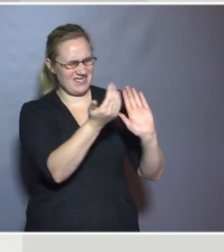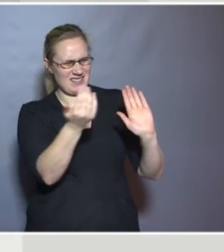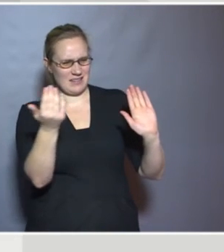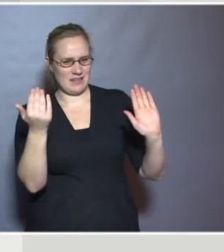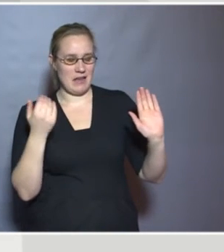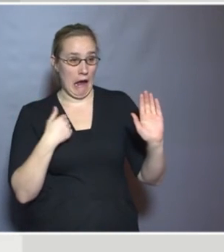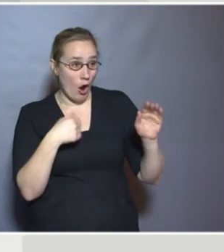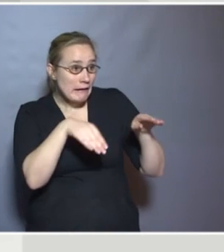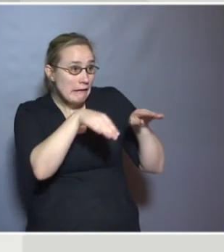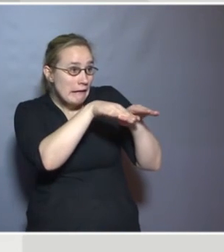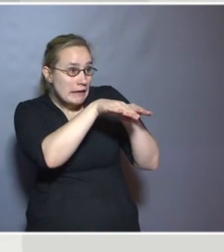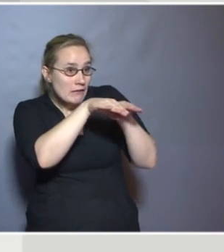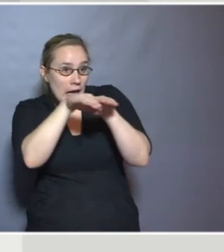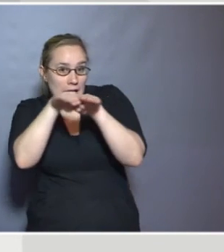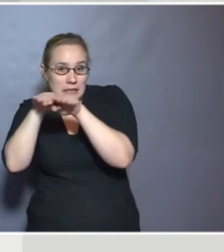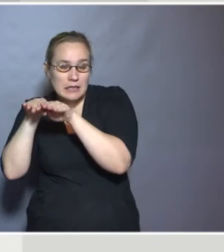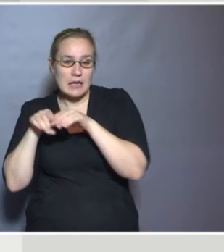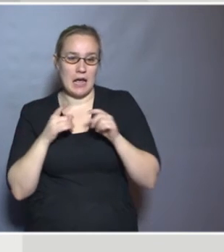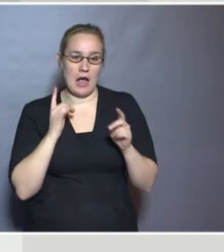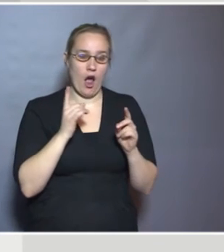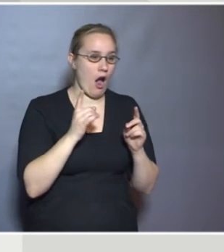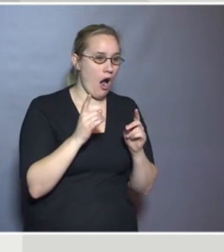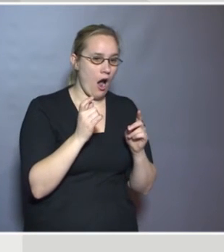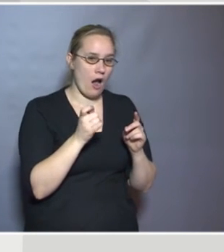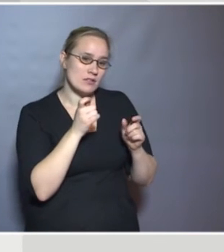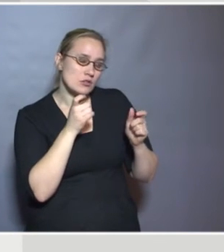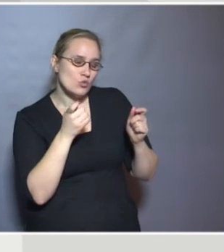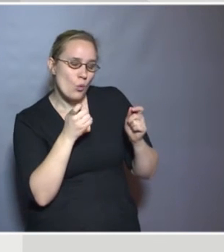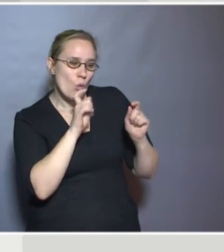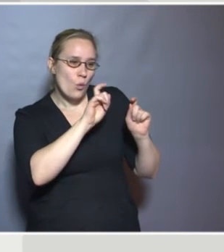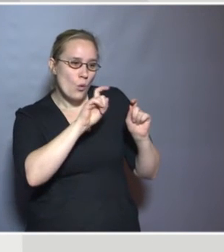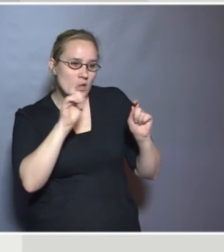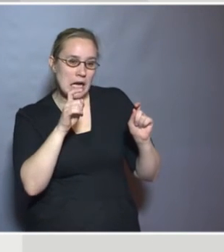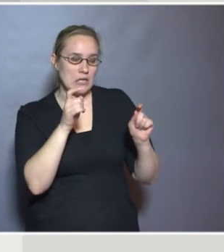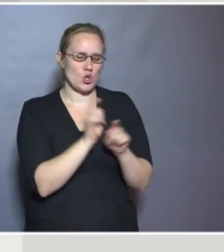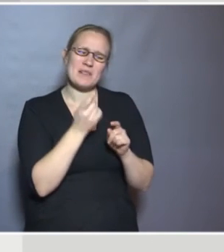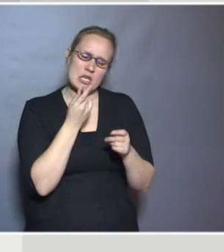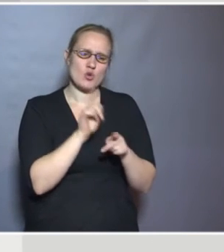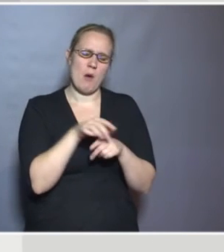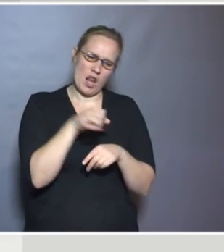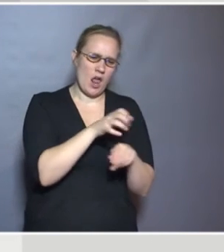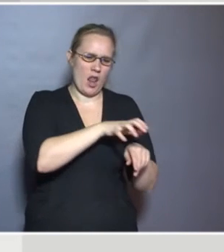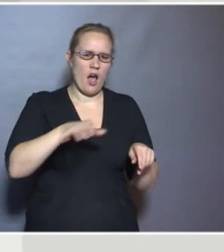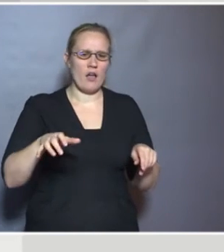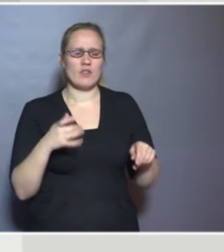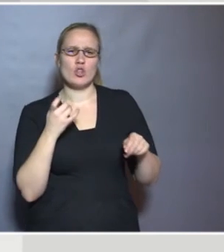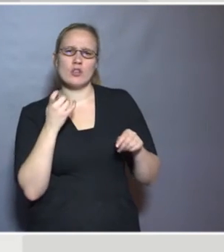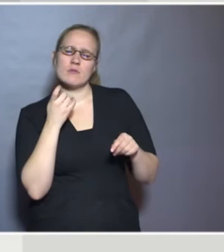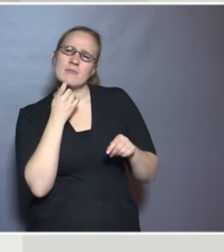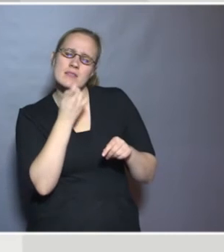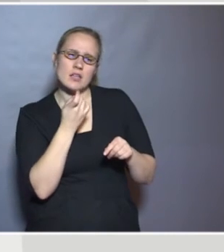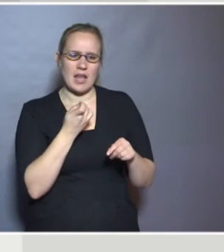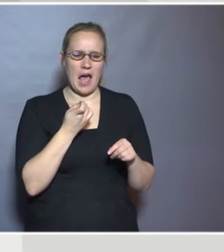are there similarities, are there areas of congruence where all countries seem to say there are some children